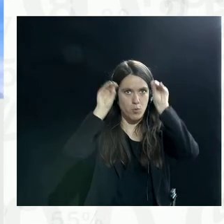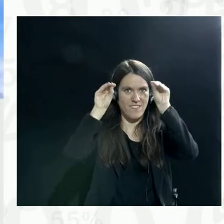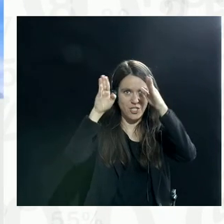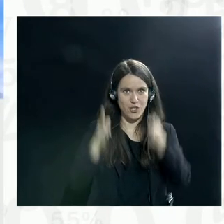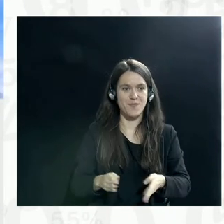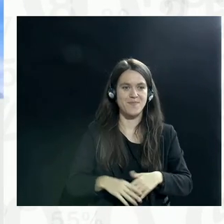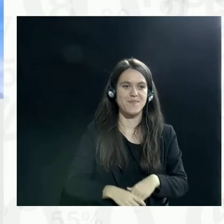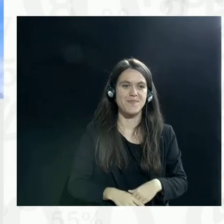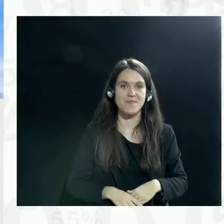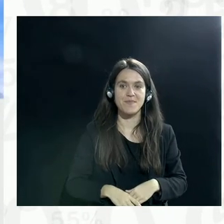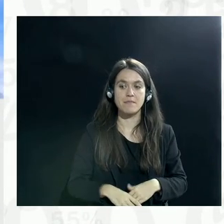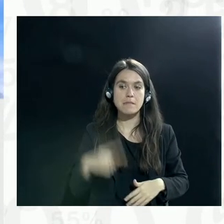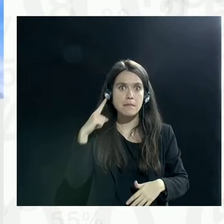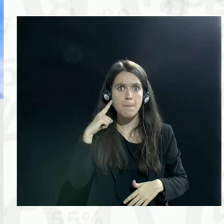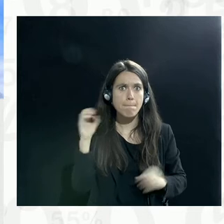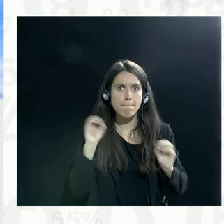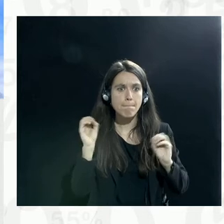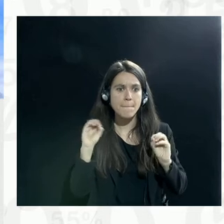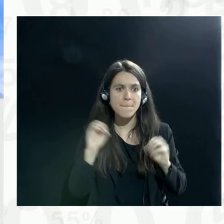Julia, we cannot hear you yet.